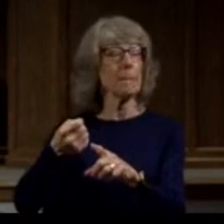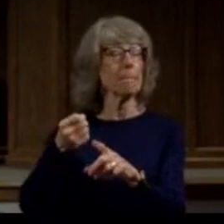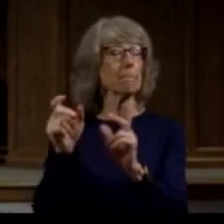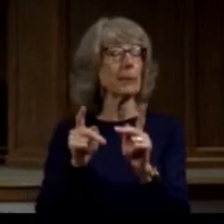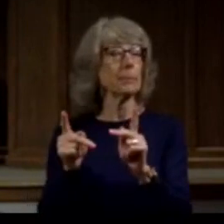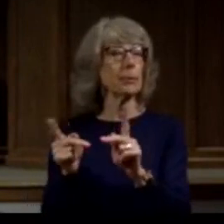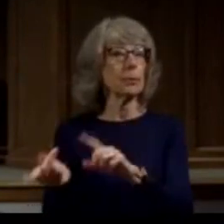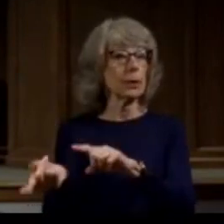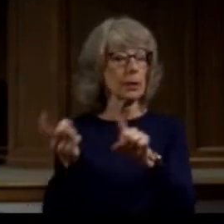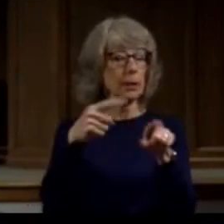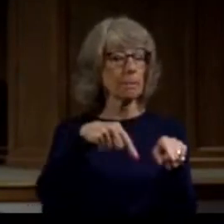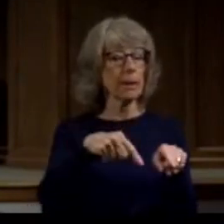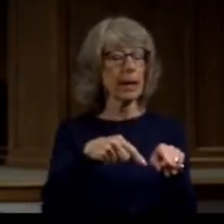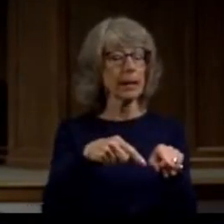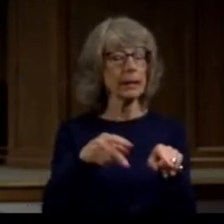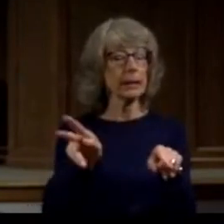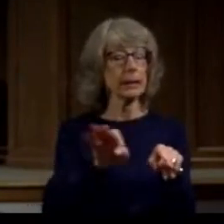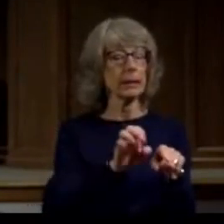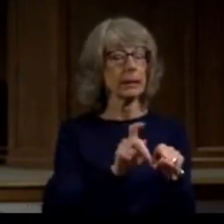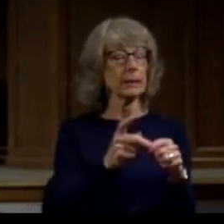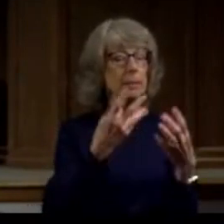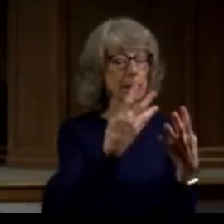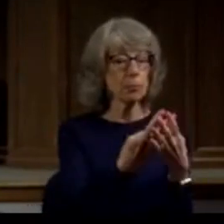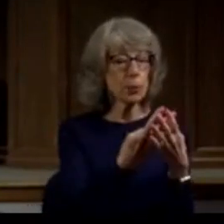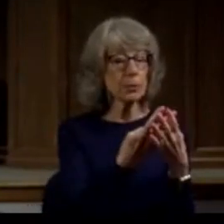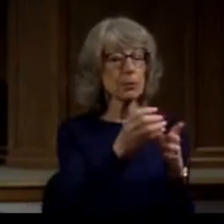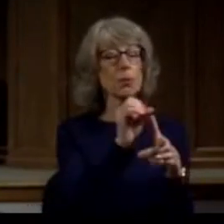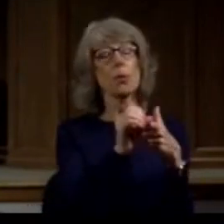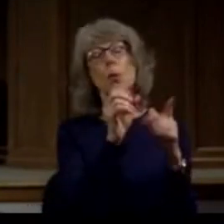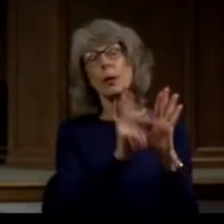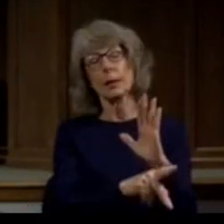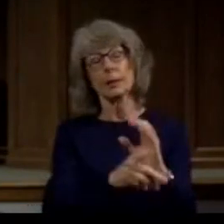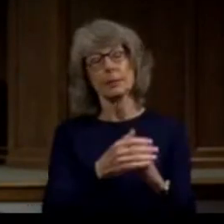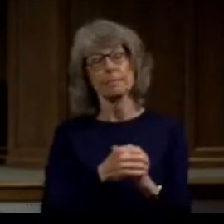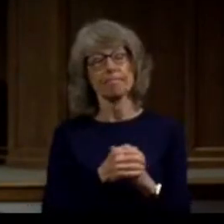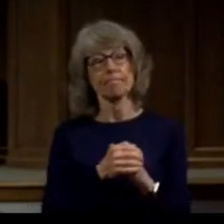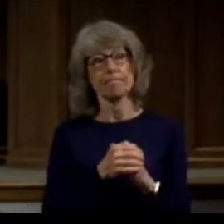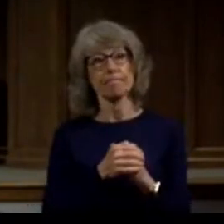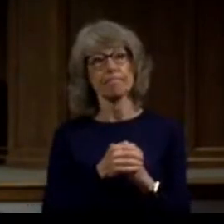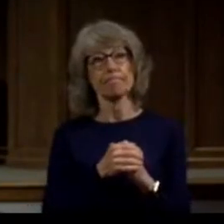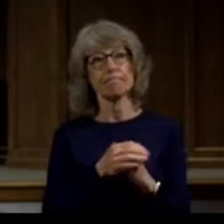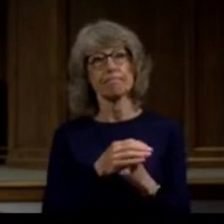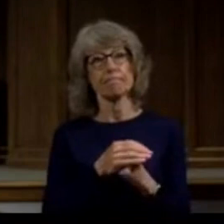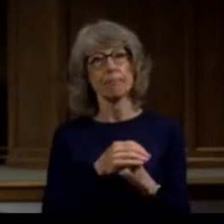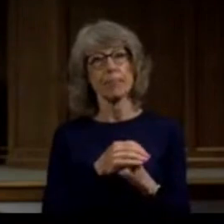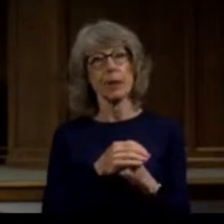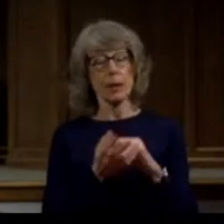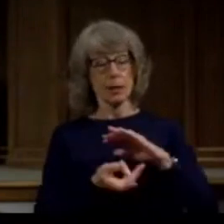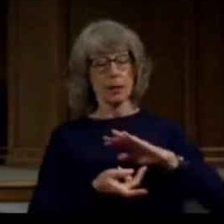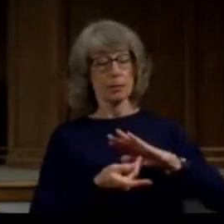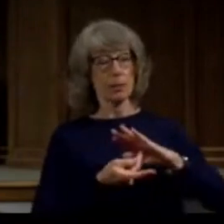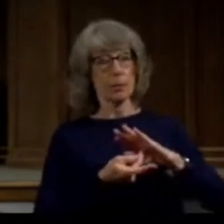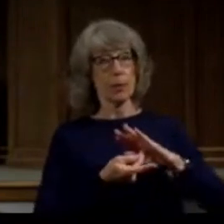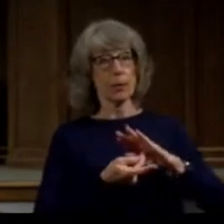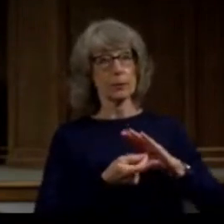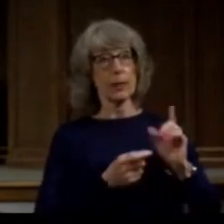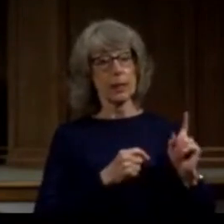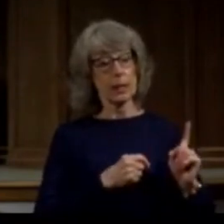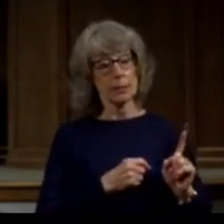Jerusalem to be punished. So here we enter the story of Paul. He is on his way to